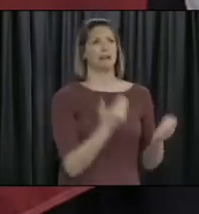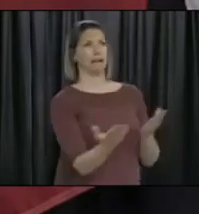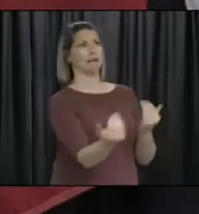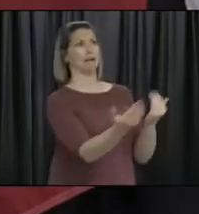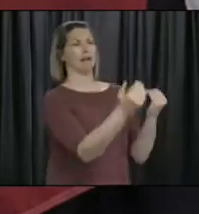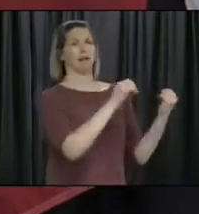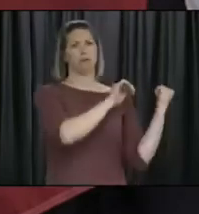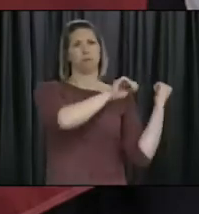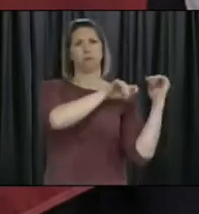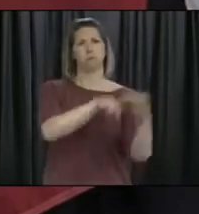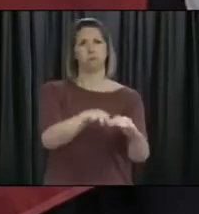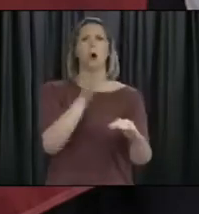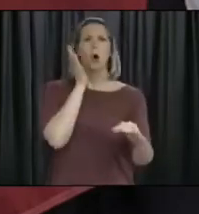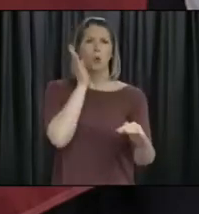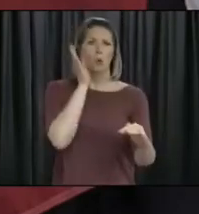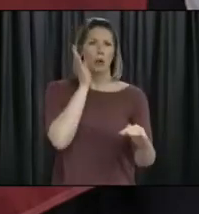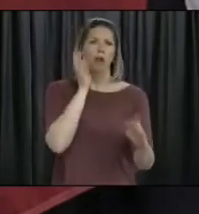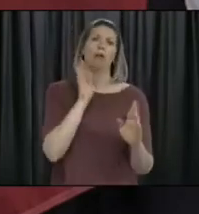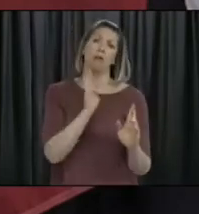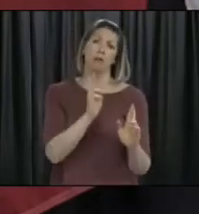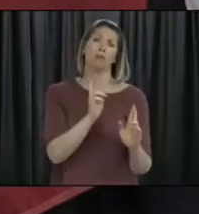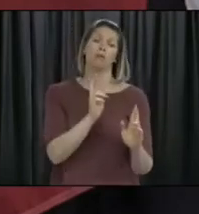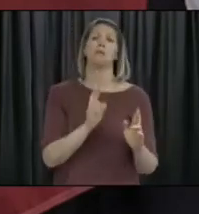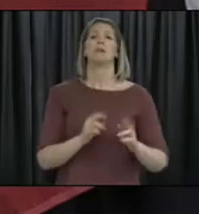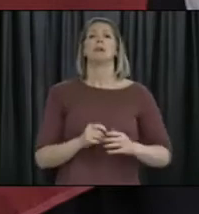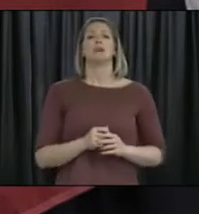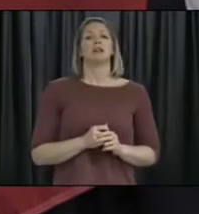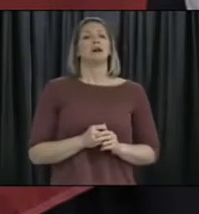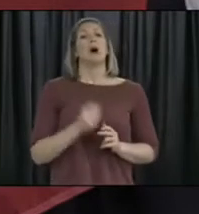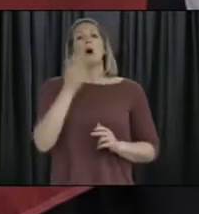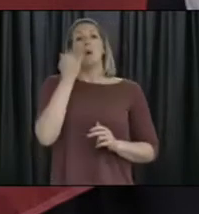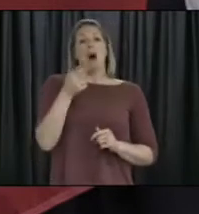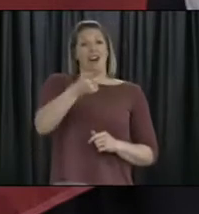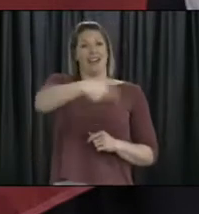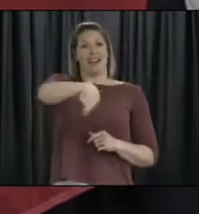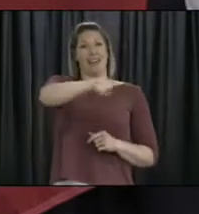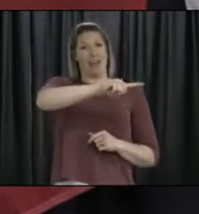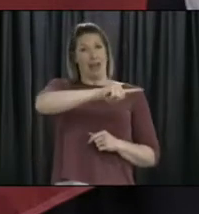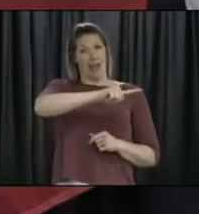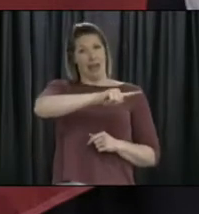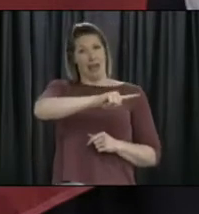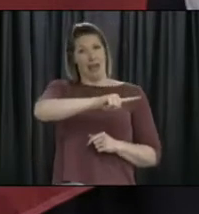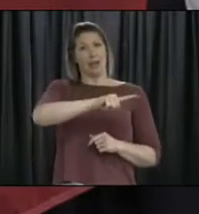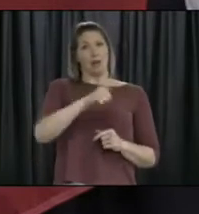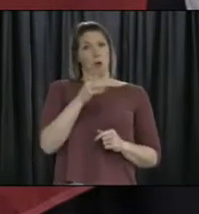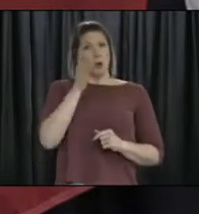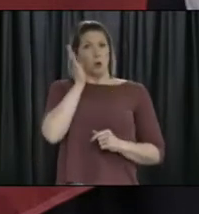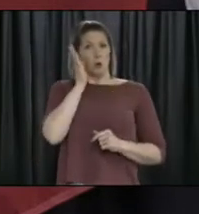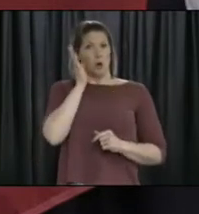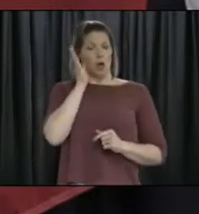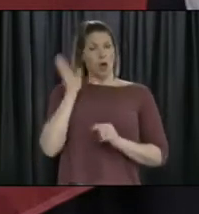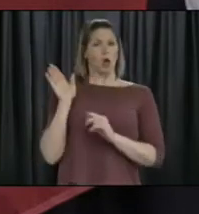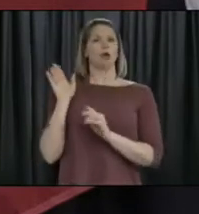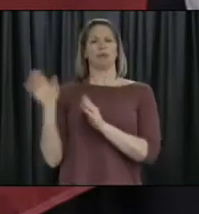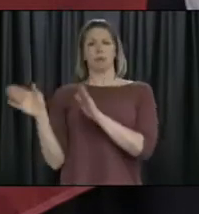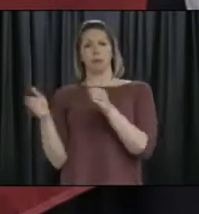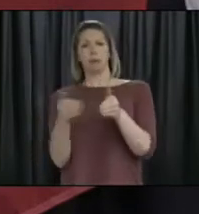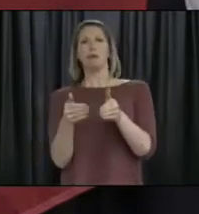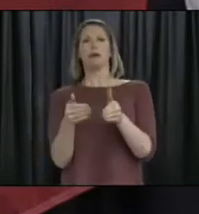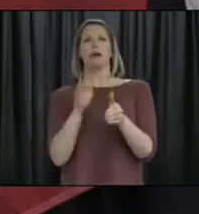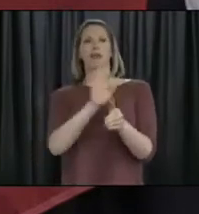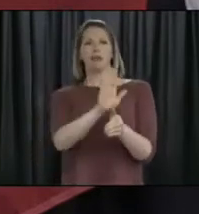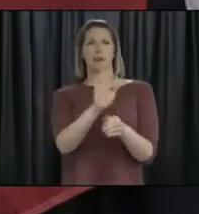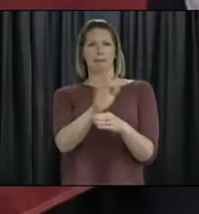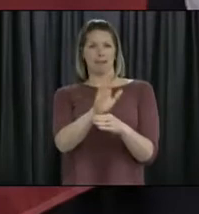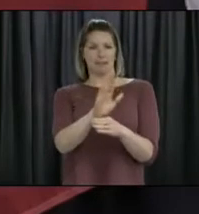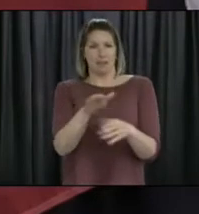as well. As I said earlier, they're the job creators. And Newfoundland and Labrador will be, in the future, a very attractive place to live. So it's